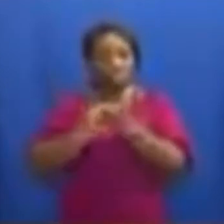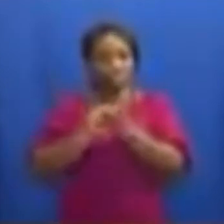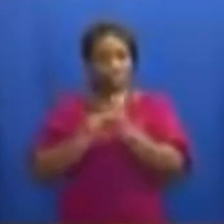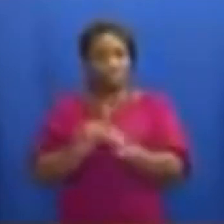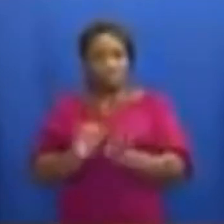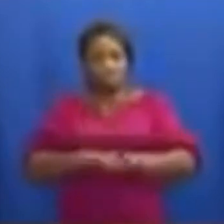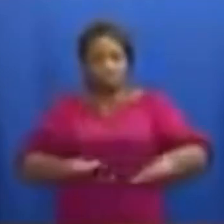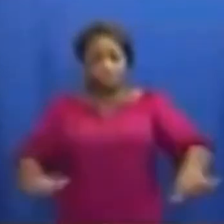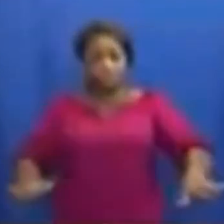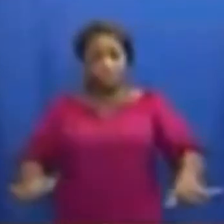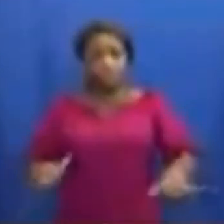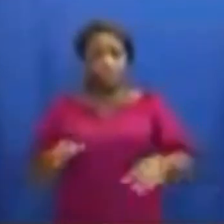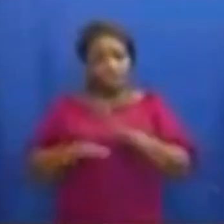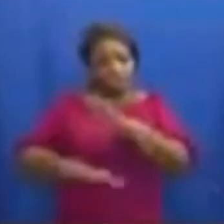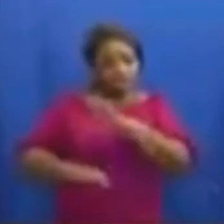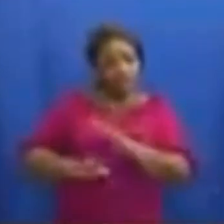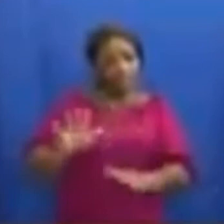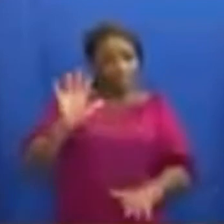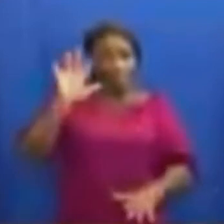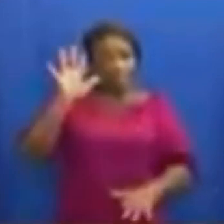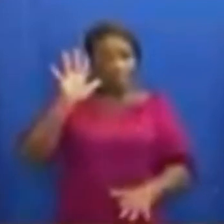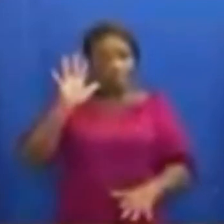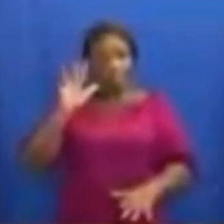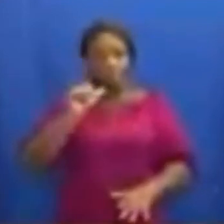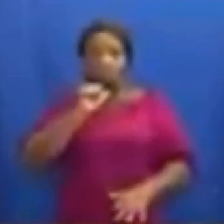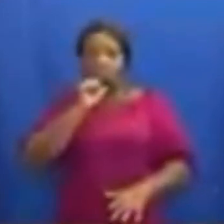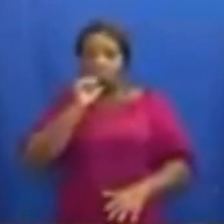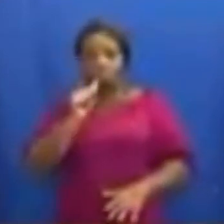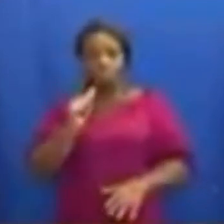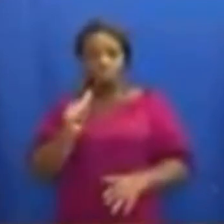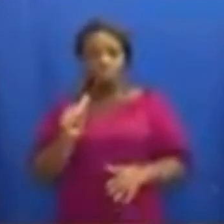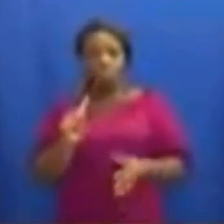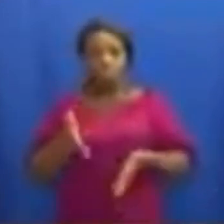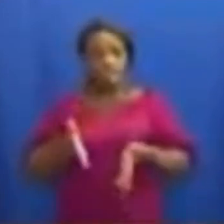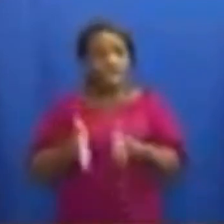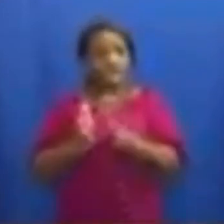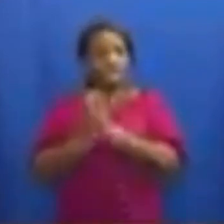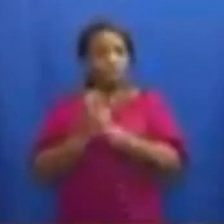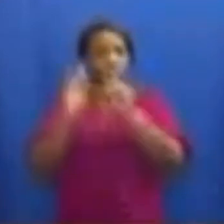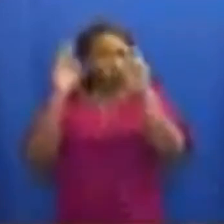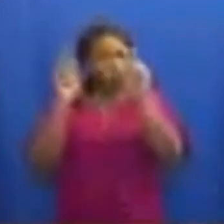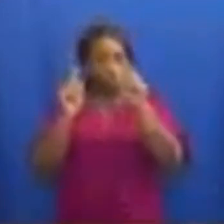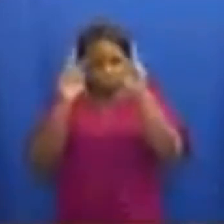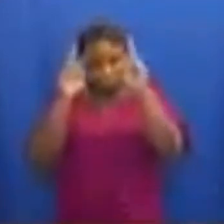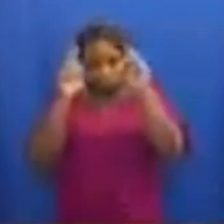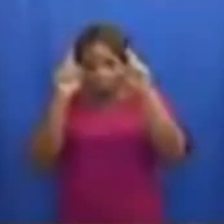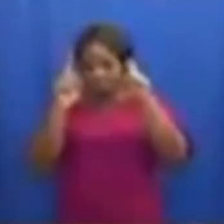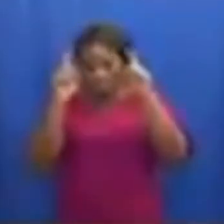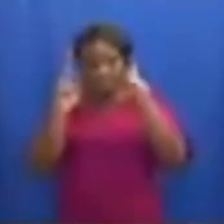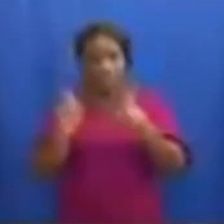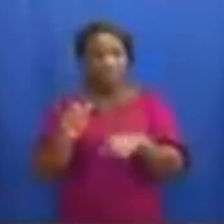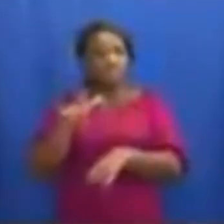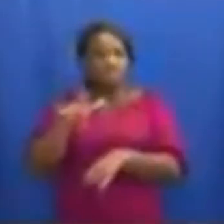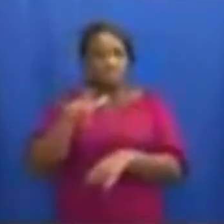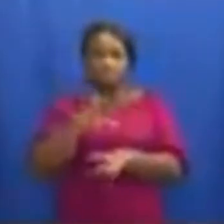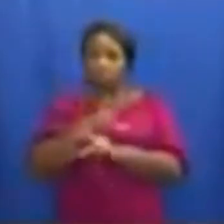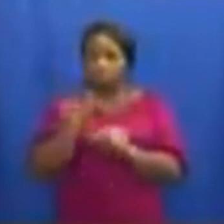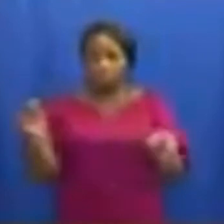children under the ages of five will not be required to undergo testing at the airport. Five,